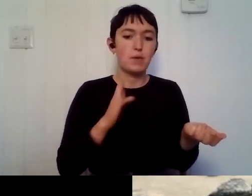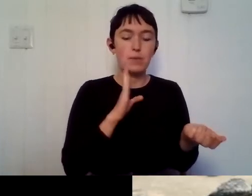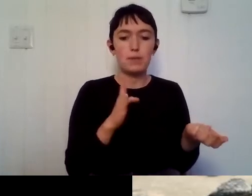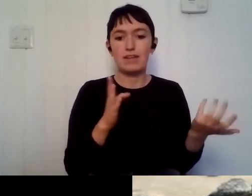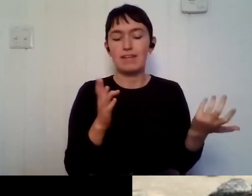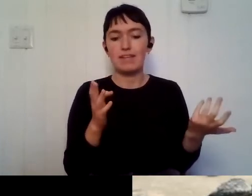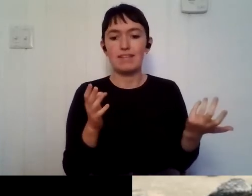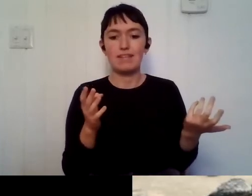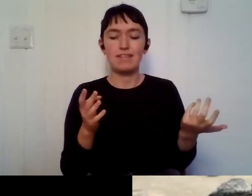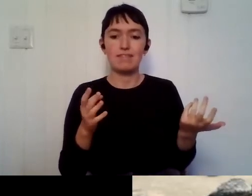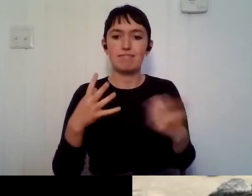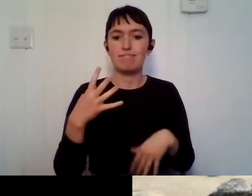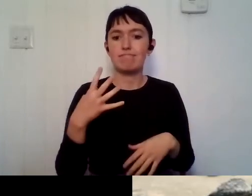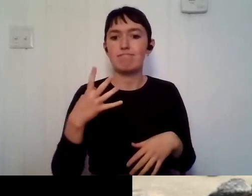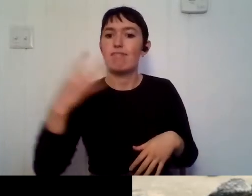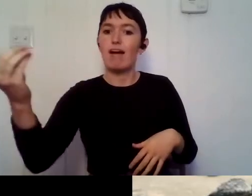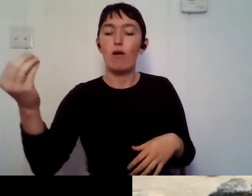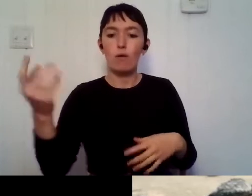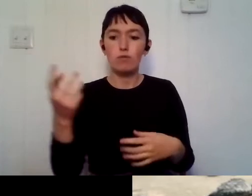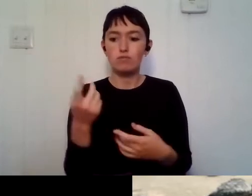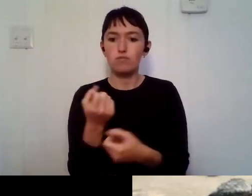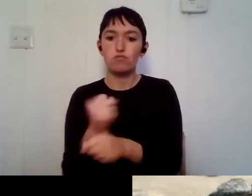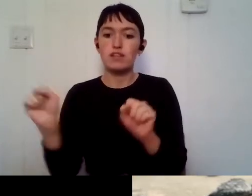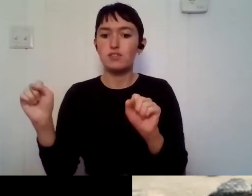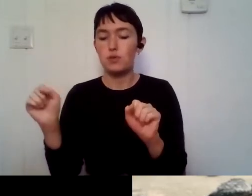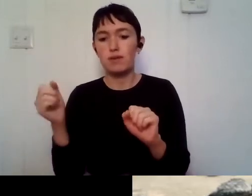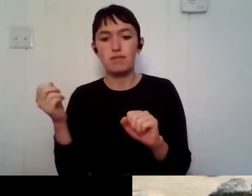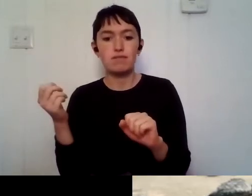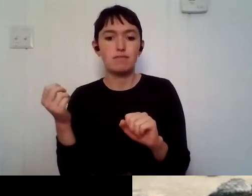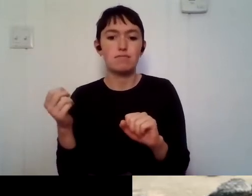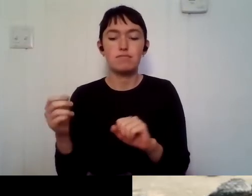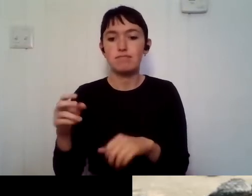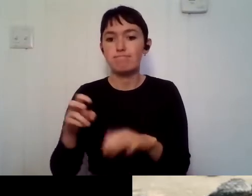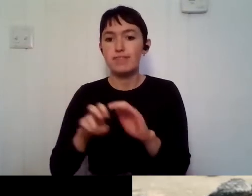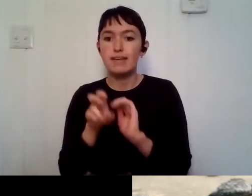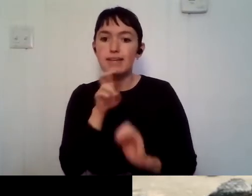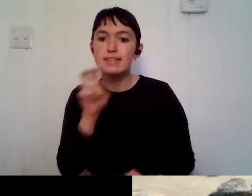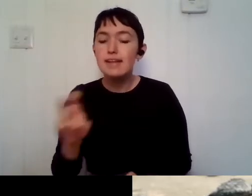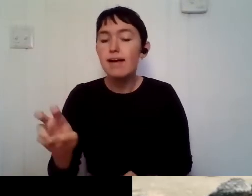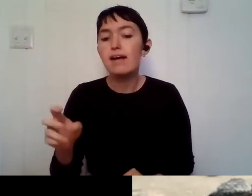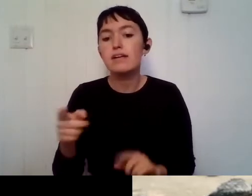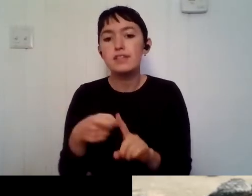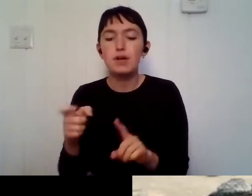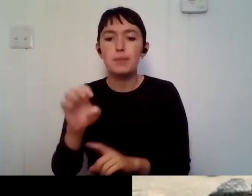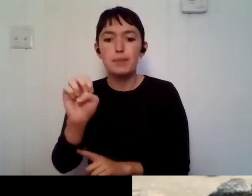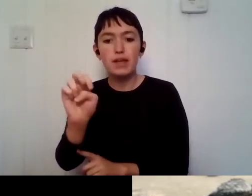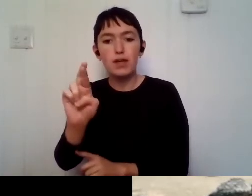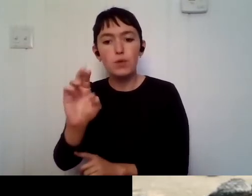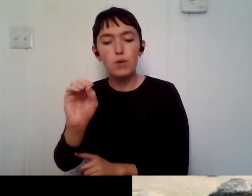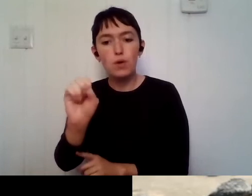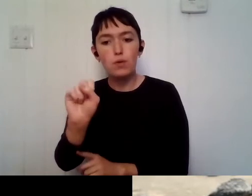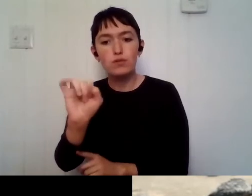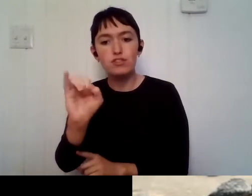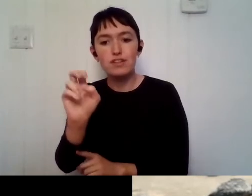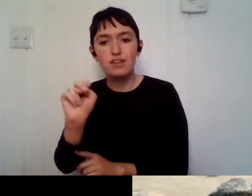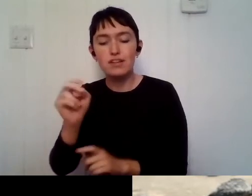like going out and rescuing, uh, rescuing snakes from erosion control fabric. Um, so it really